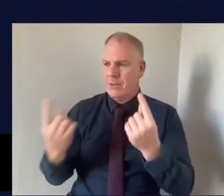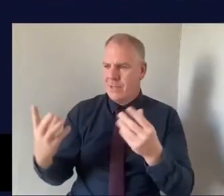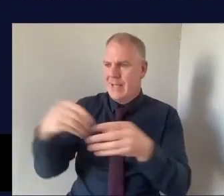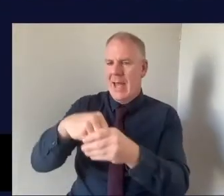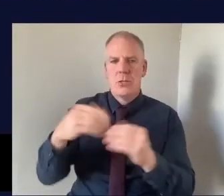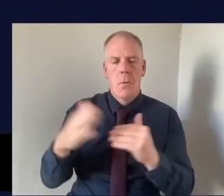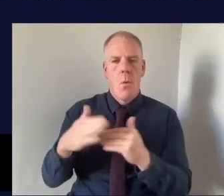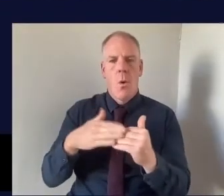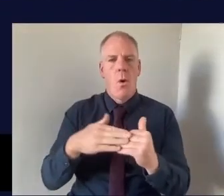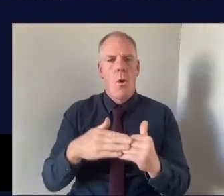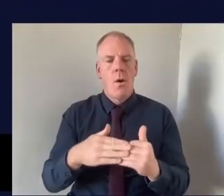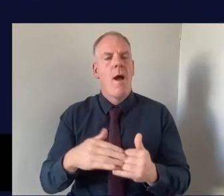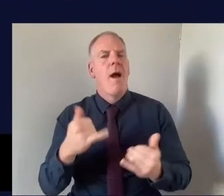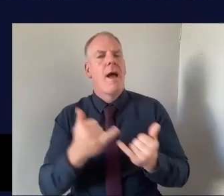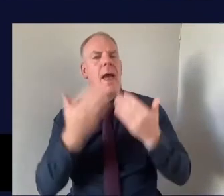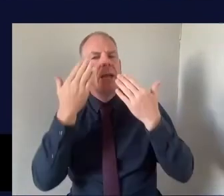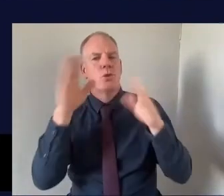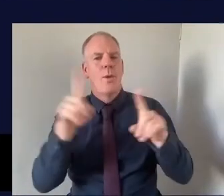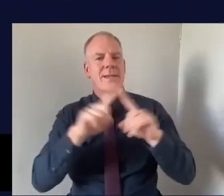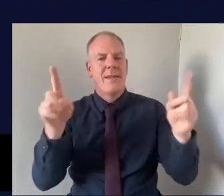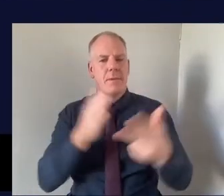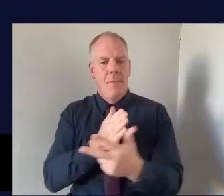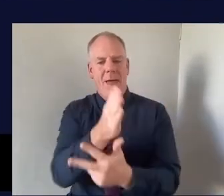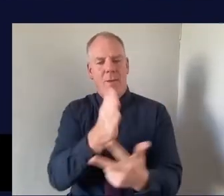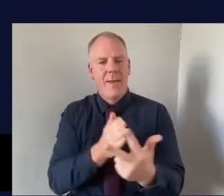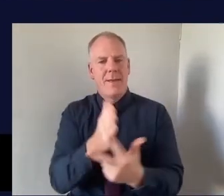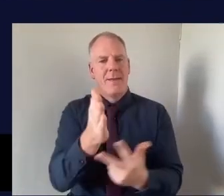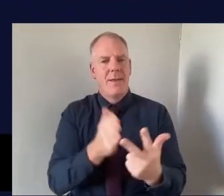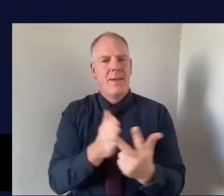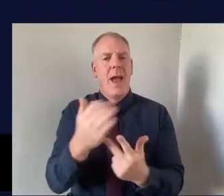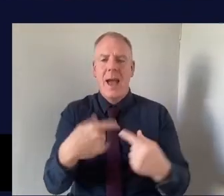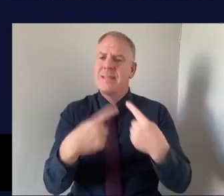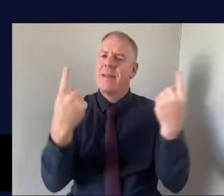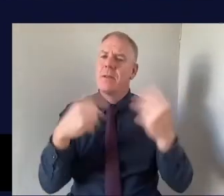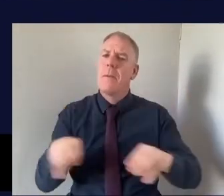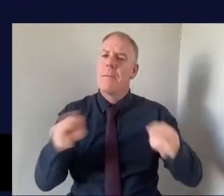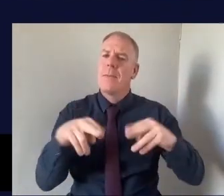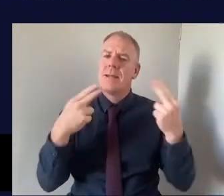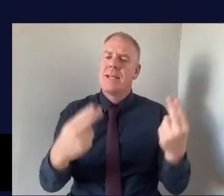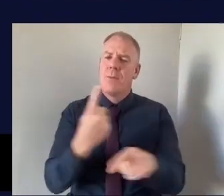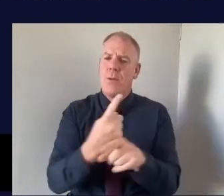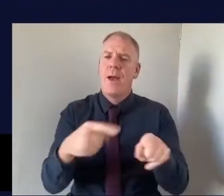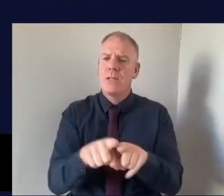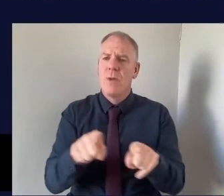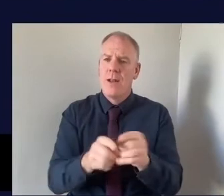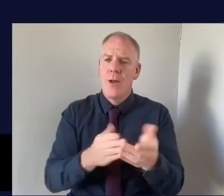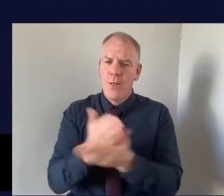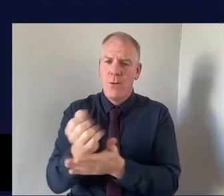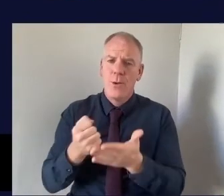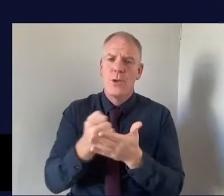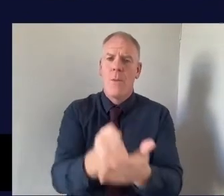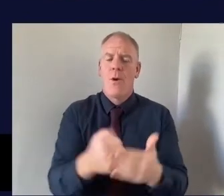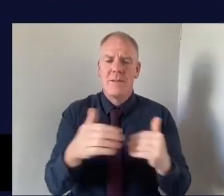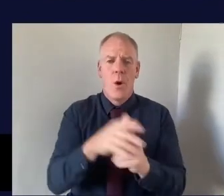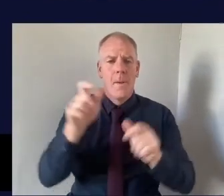So it's highlighting those different pathways and those different people that actually need to be there along the line of supports for for